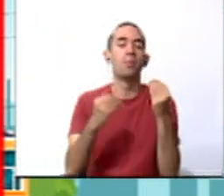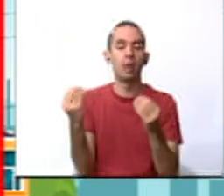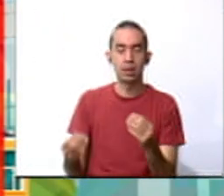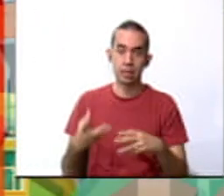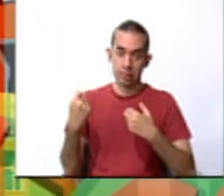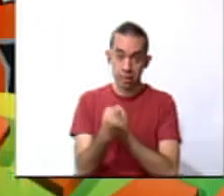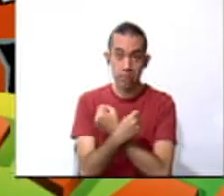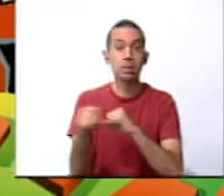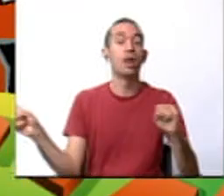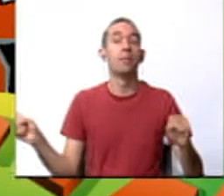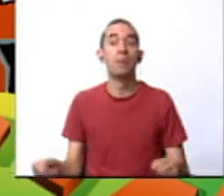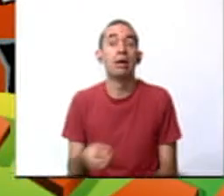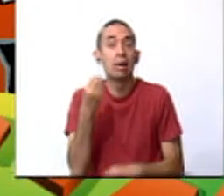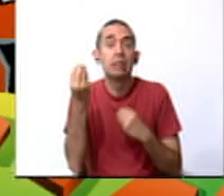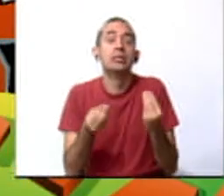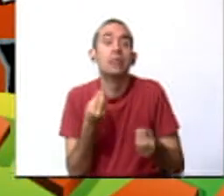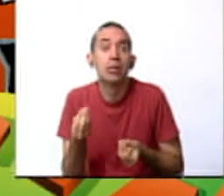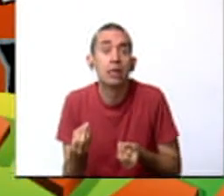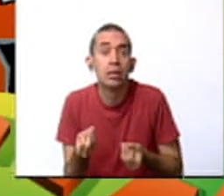What can we do?